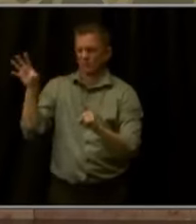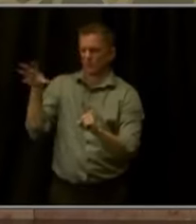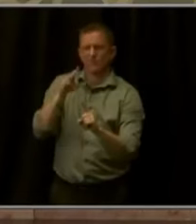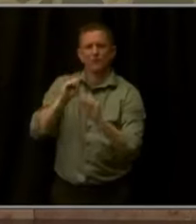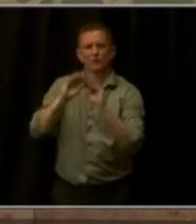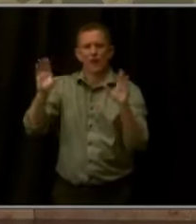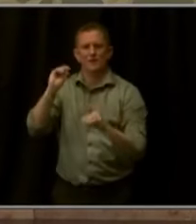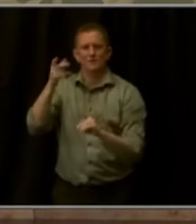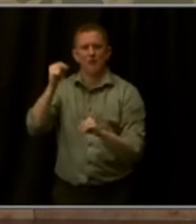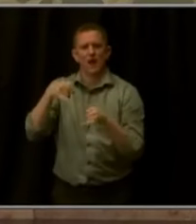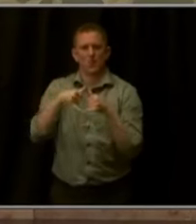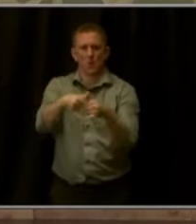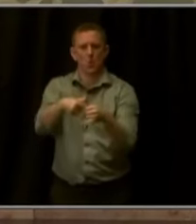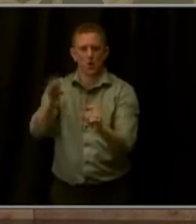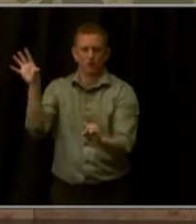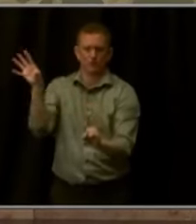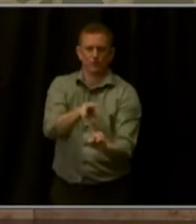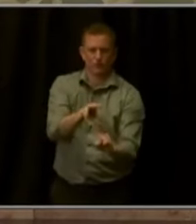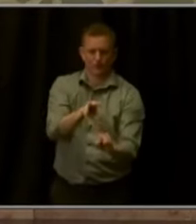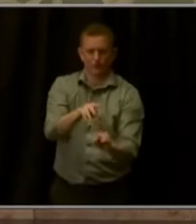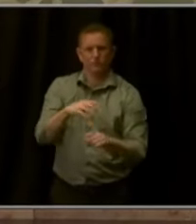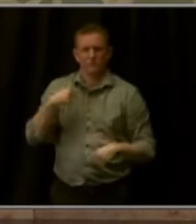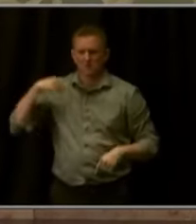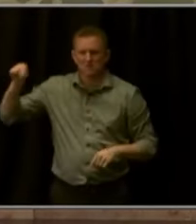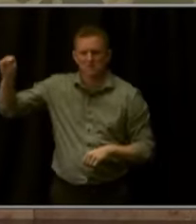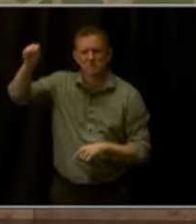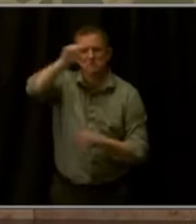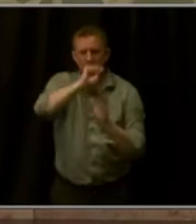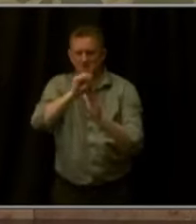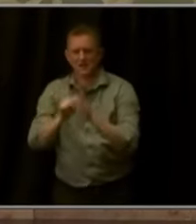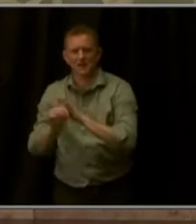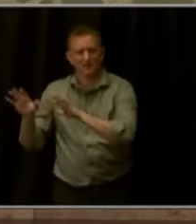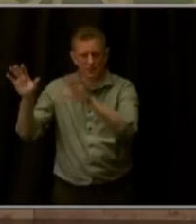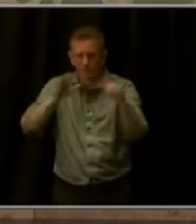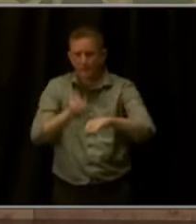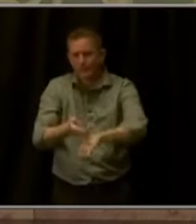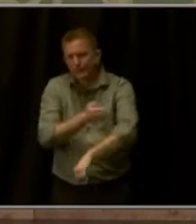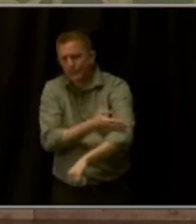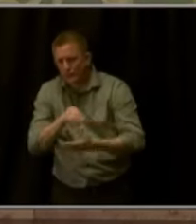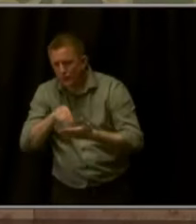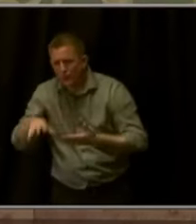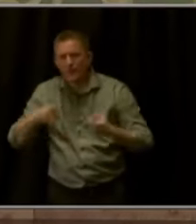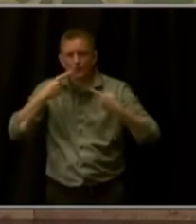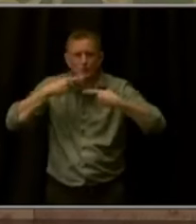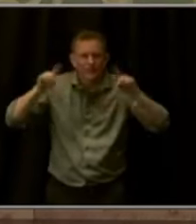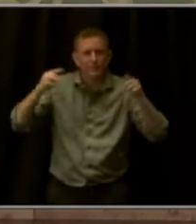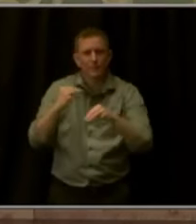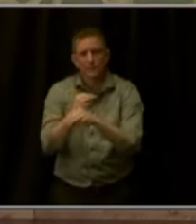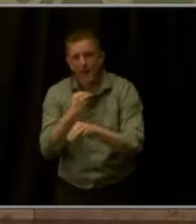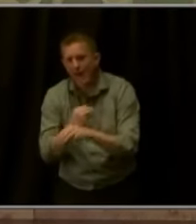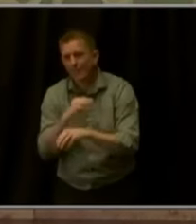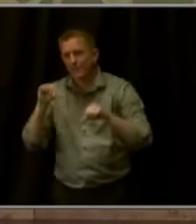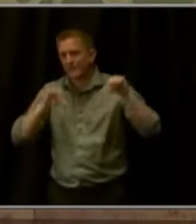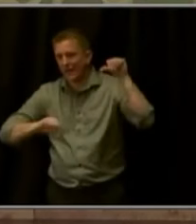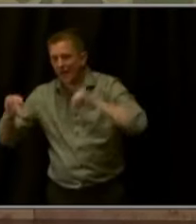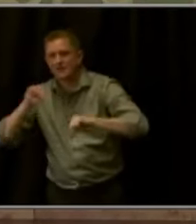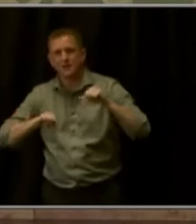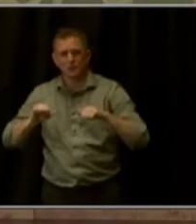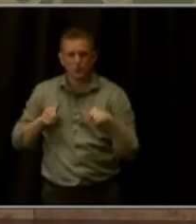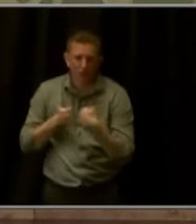with major increases in student achievement in areas like math and science during some very challenging years